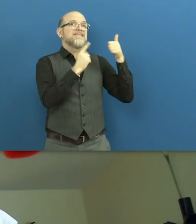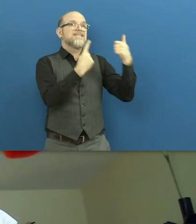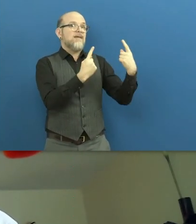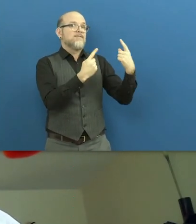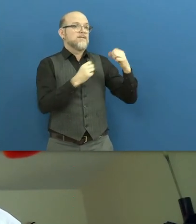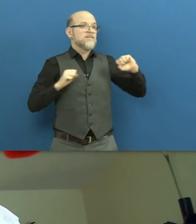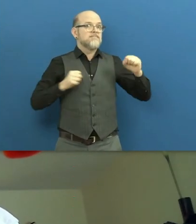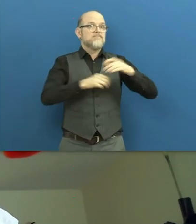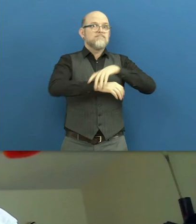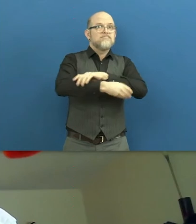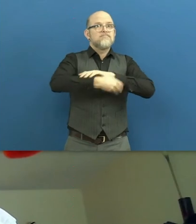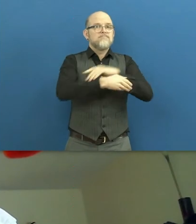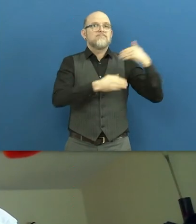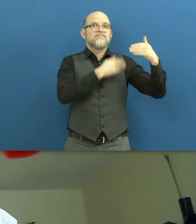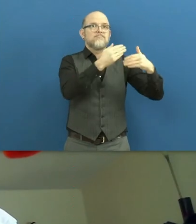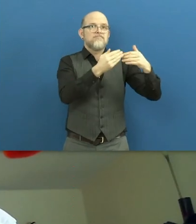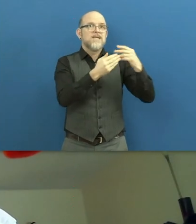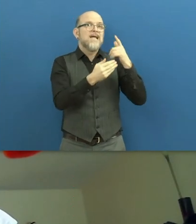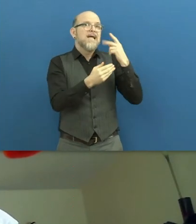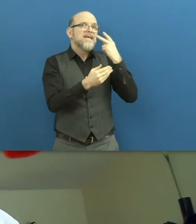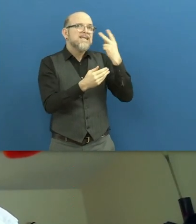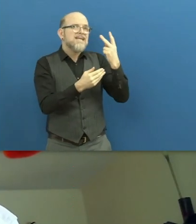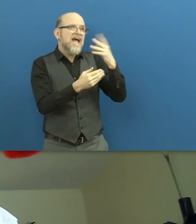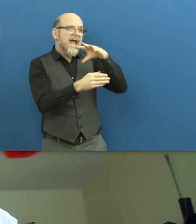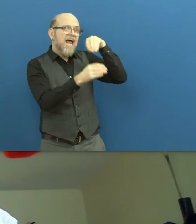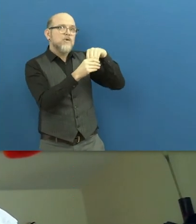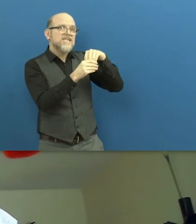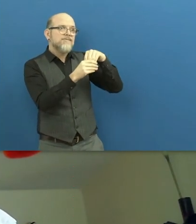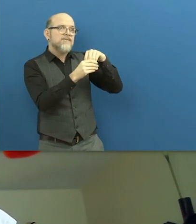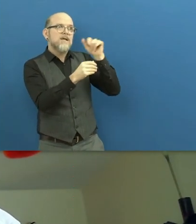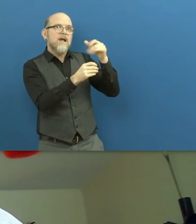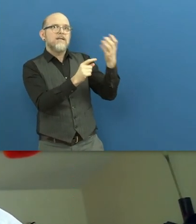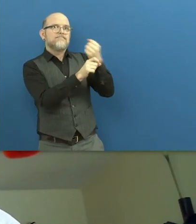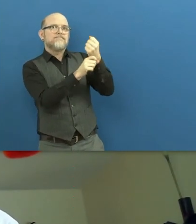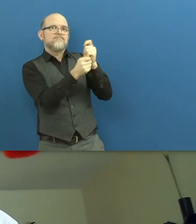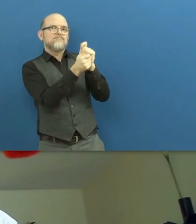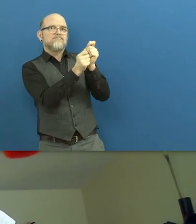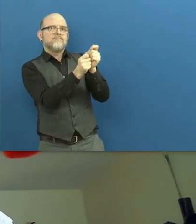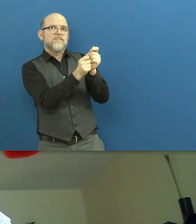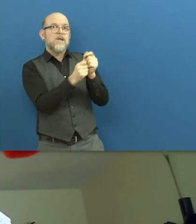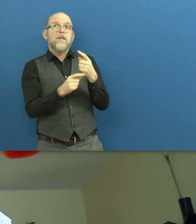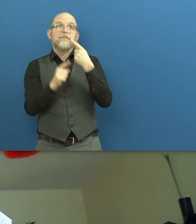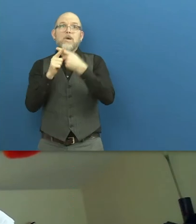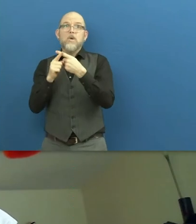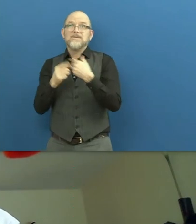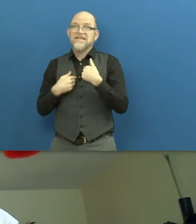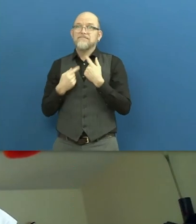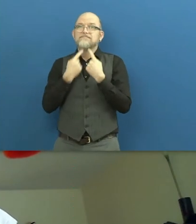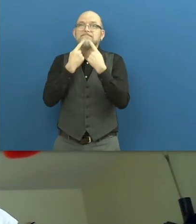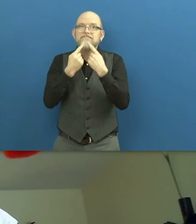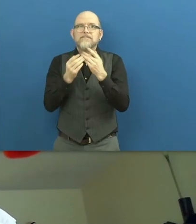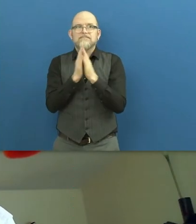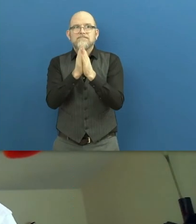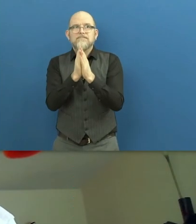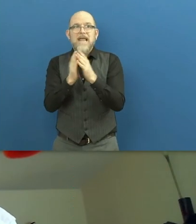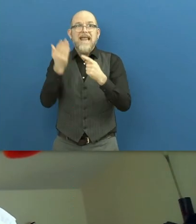this transformation and disability-inclusive transition. And finally, a few additional recommendations about accessible technologies.